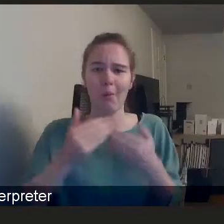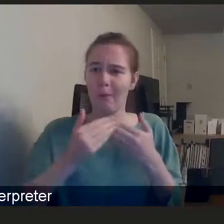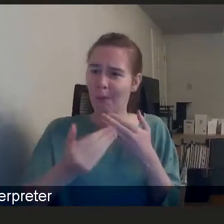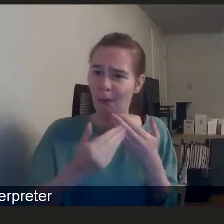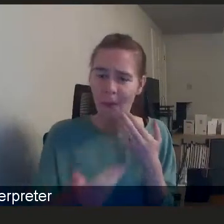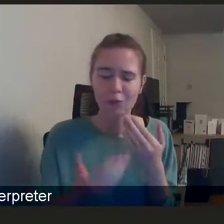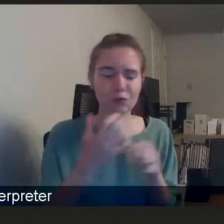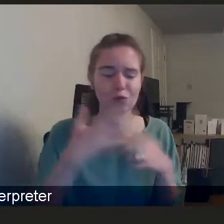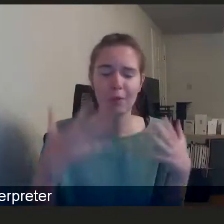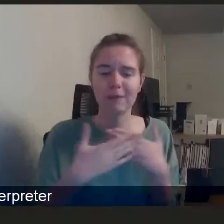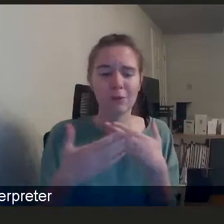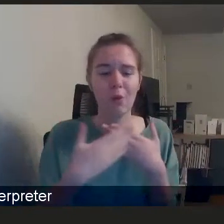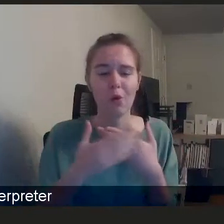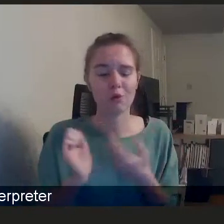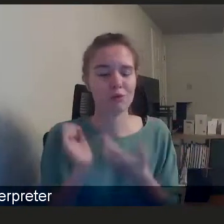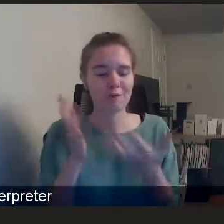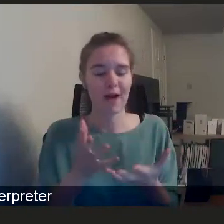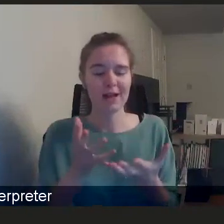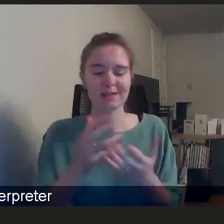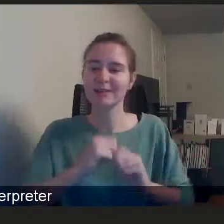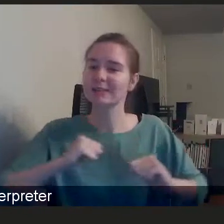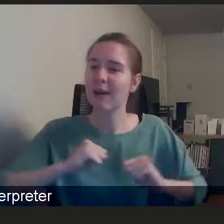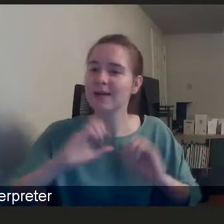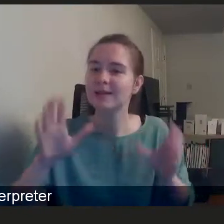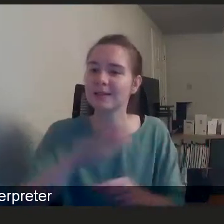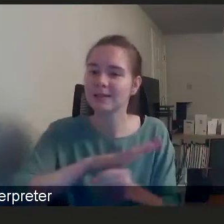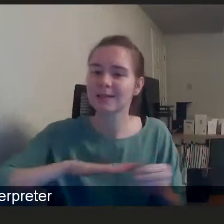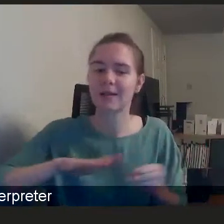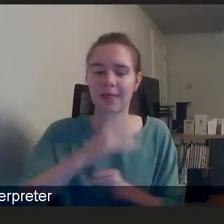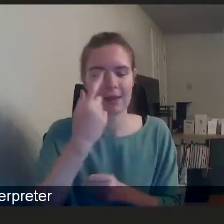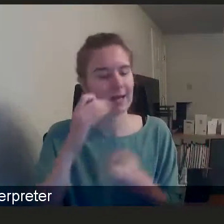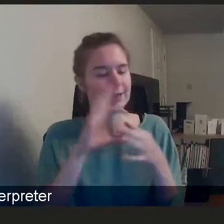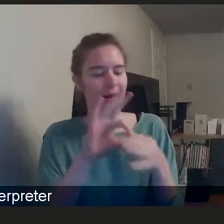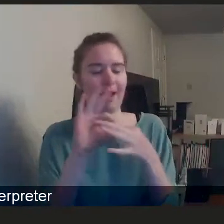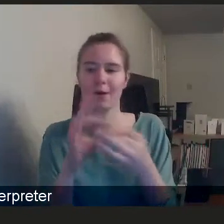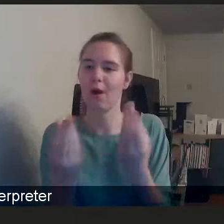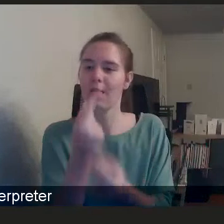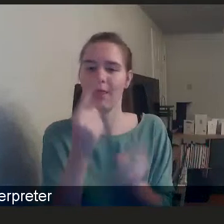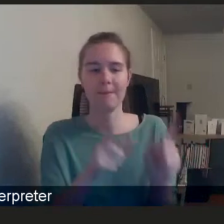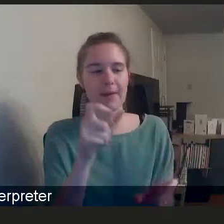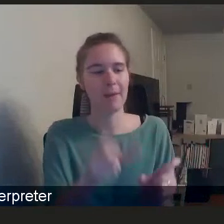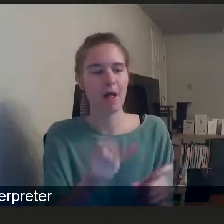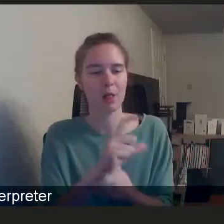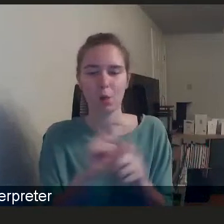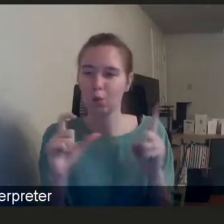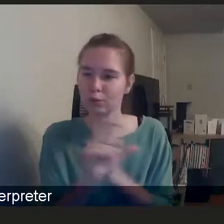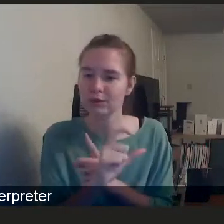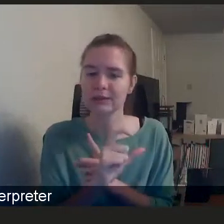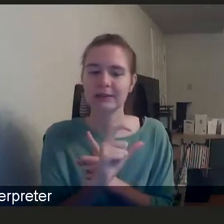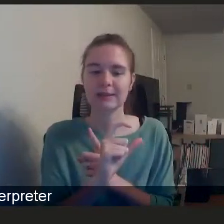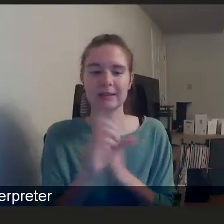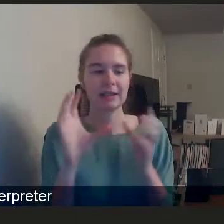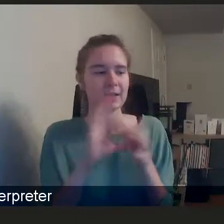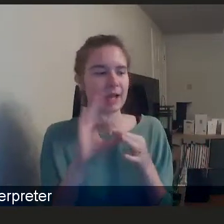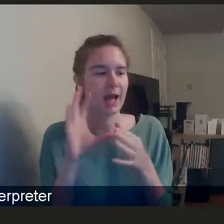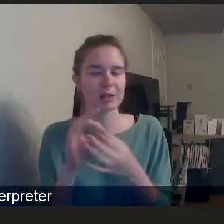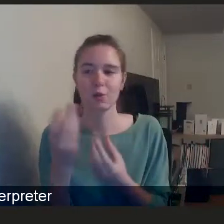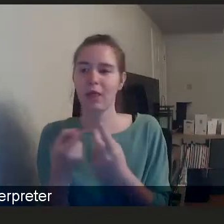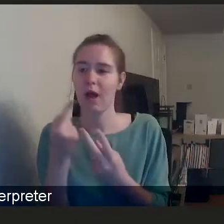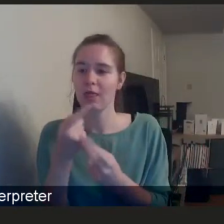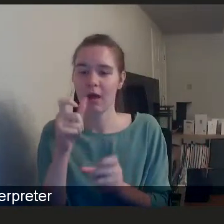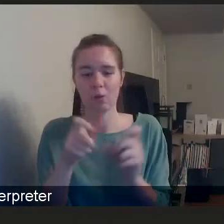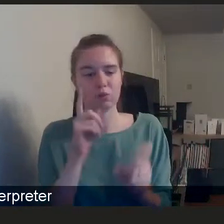know, we provide spaces for them to be able to connect with others from their community, connect with others who might have had the same